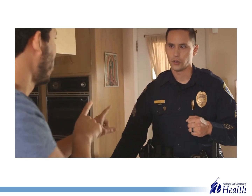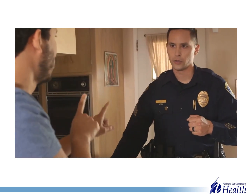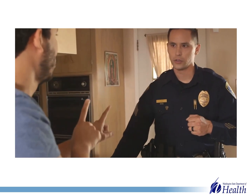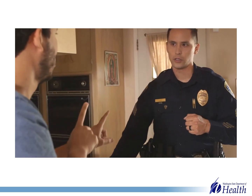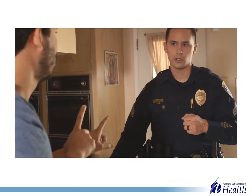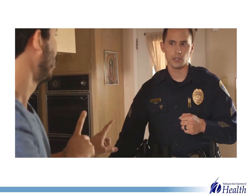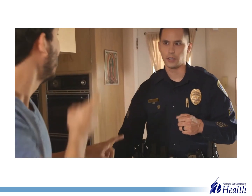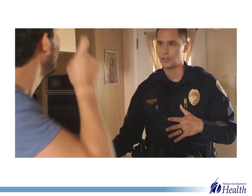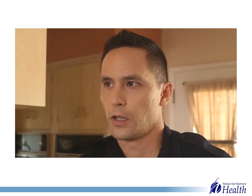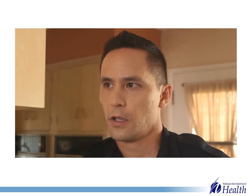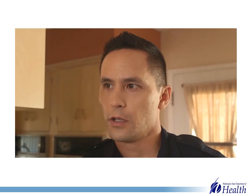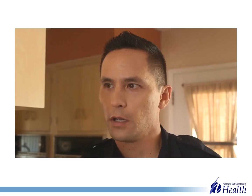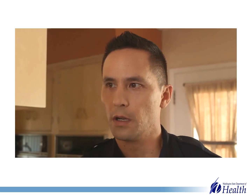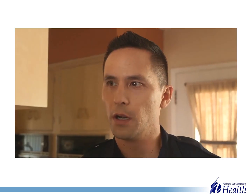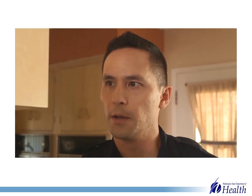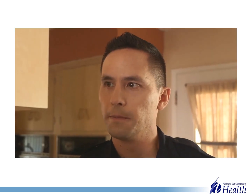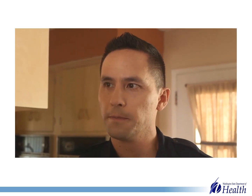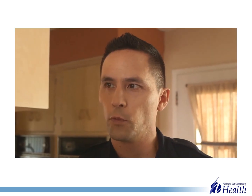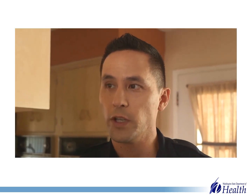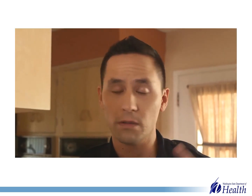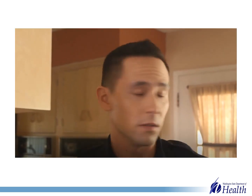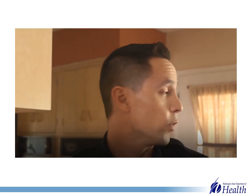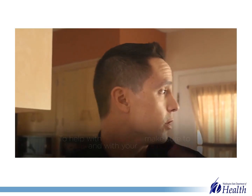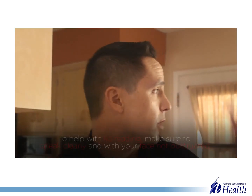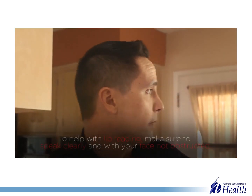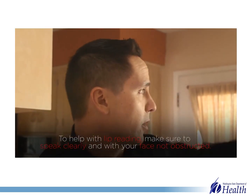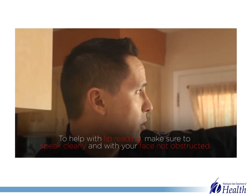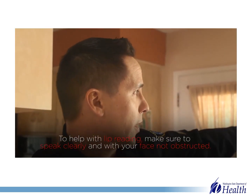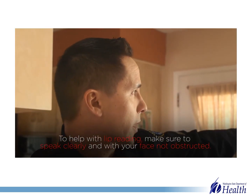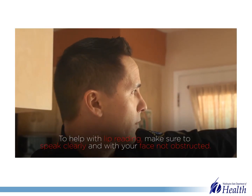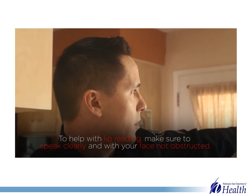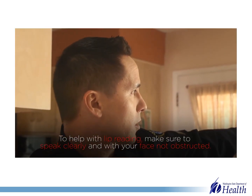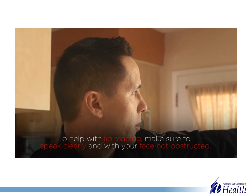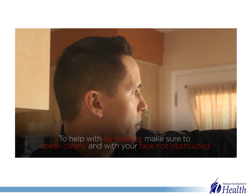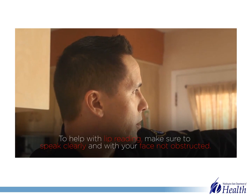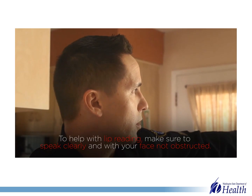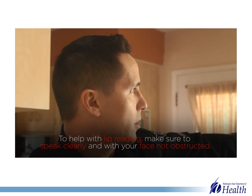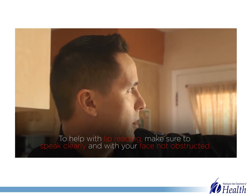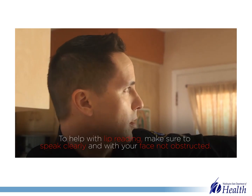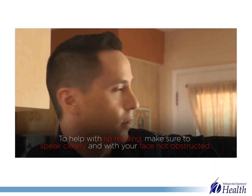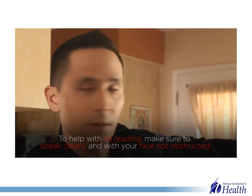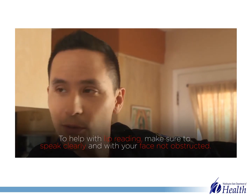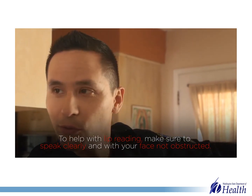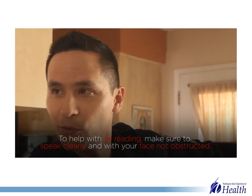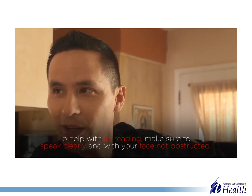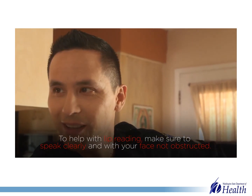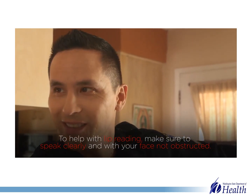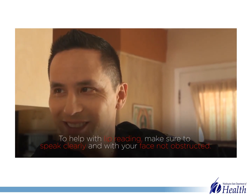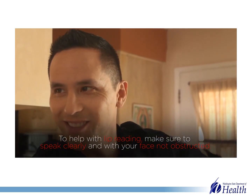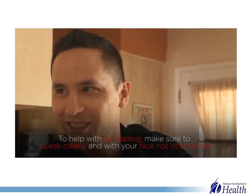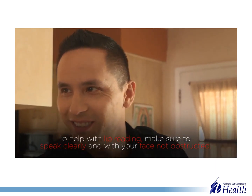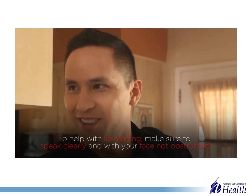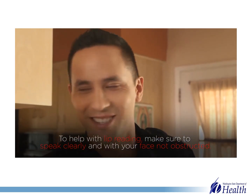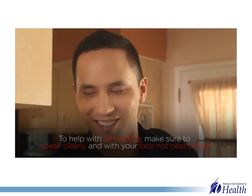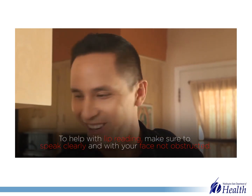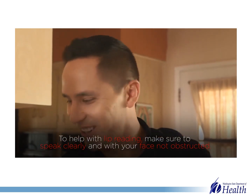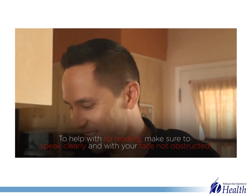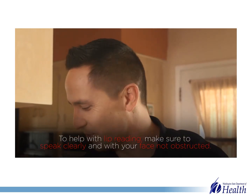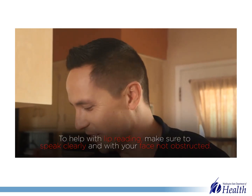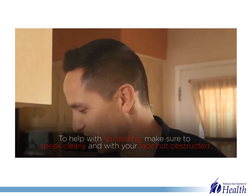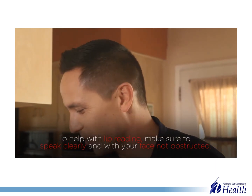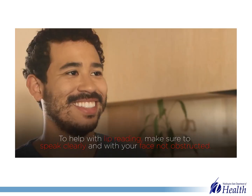reading or by trying to speak at them. If it's a last resort and that's your only option, make sure that you're speaking